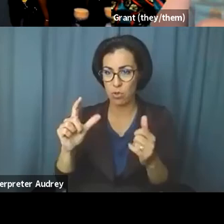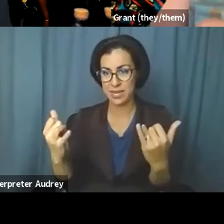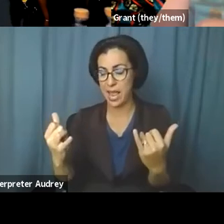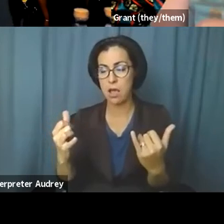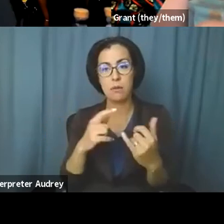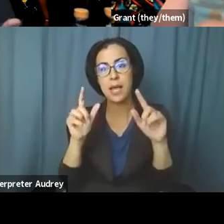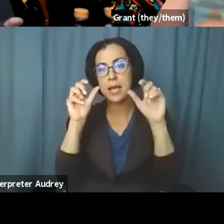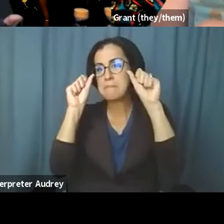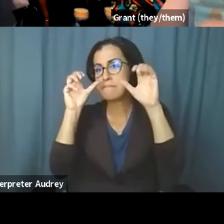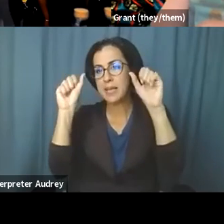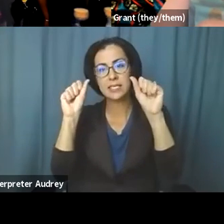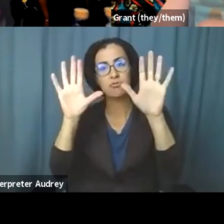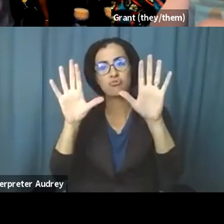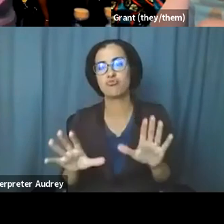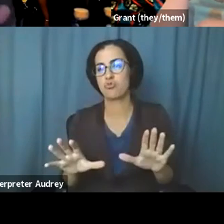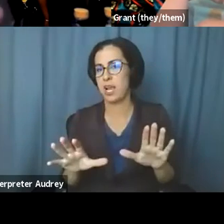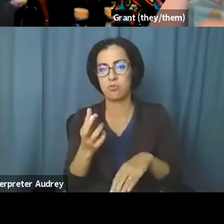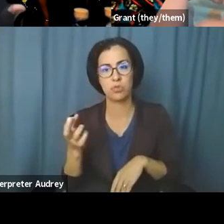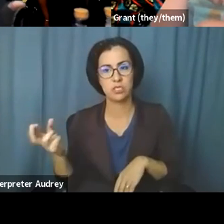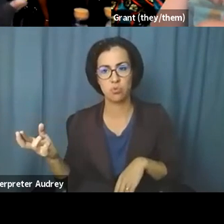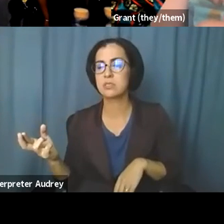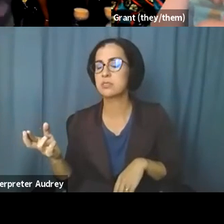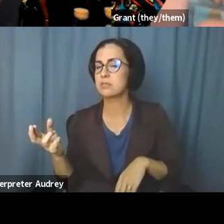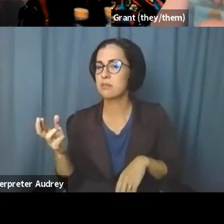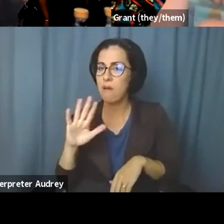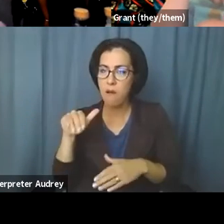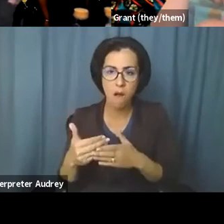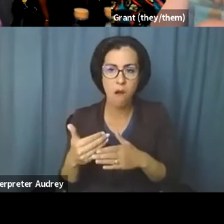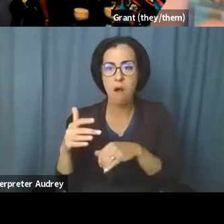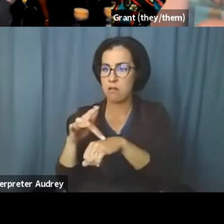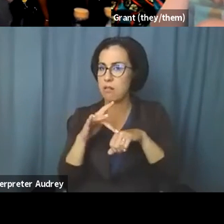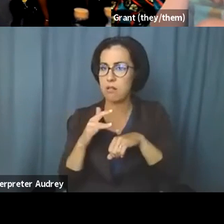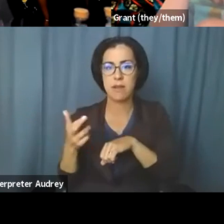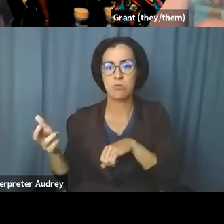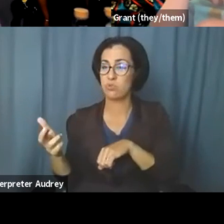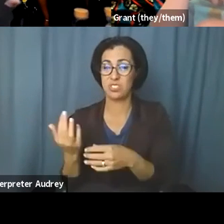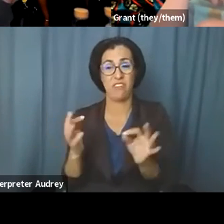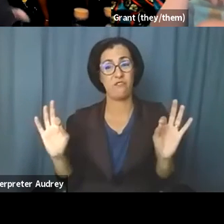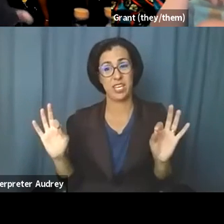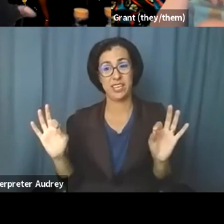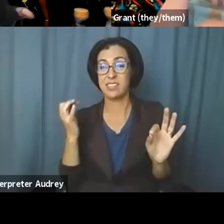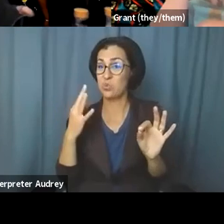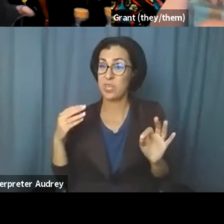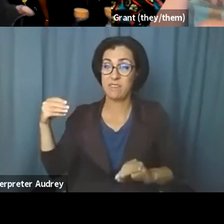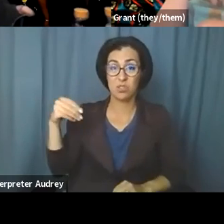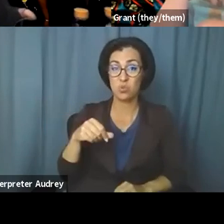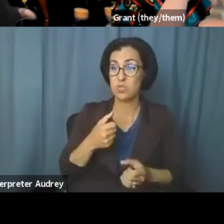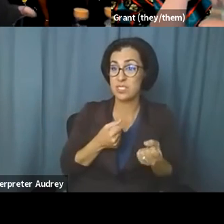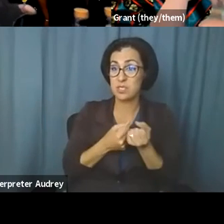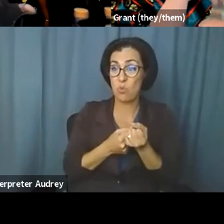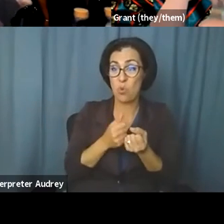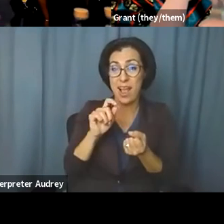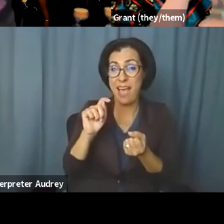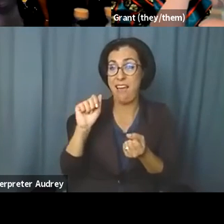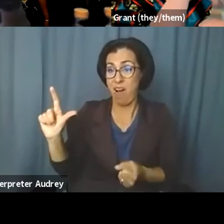really great resources. And I offer all of my resources for free. So if you support me at all, no,